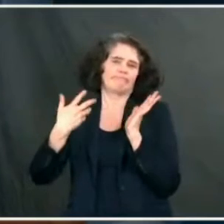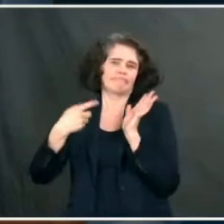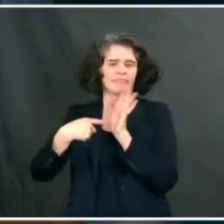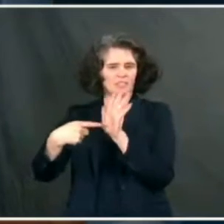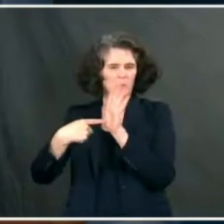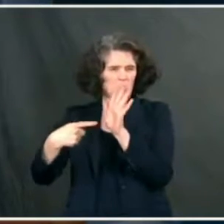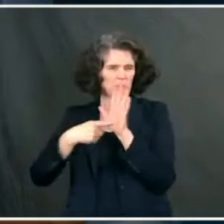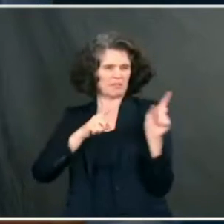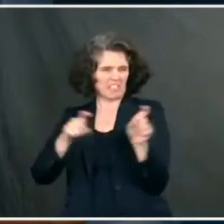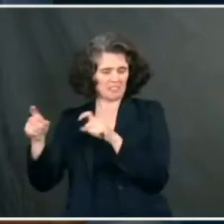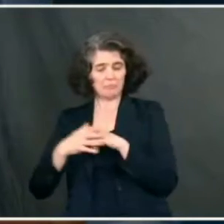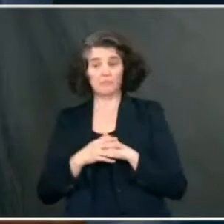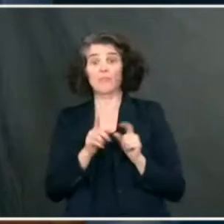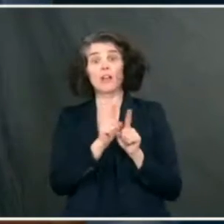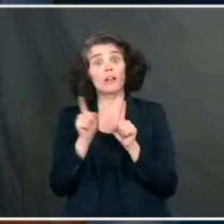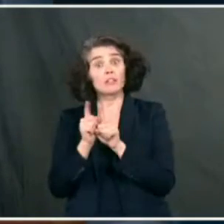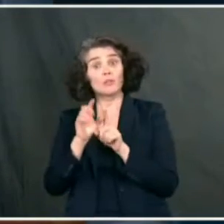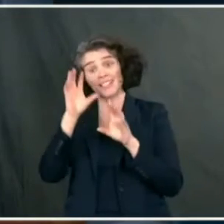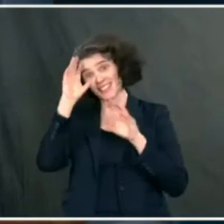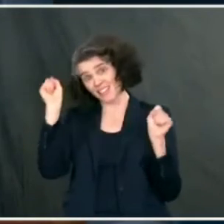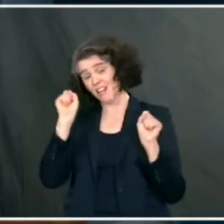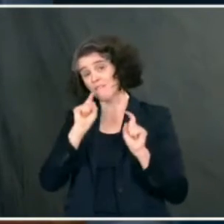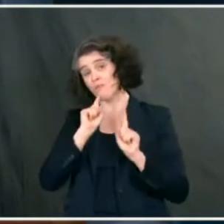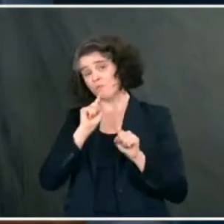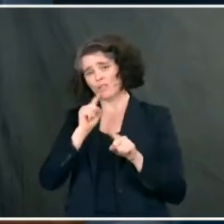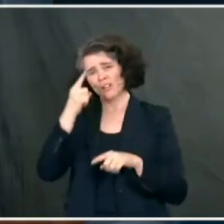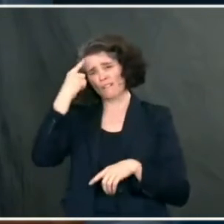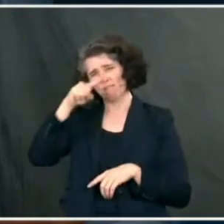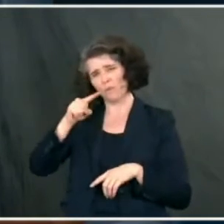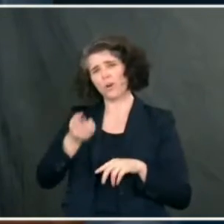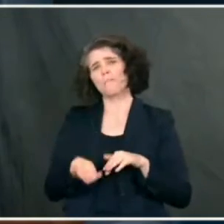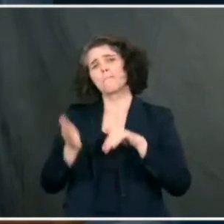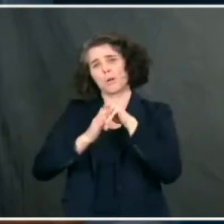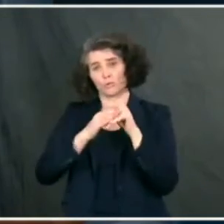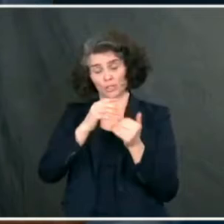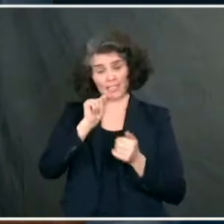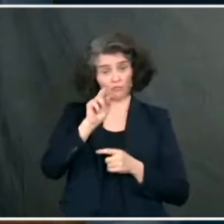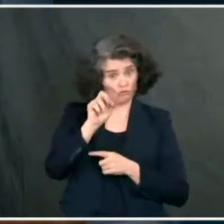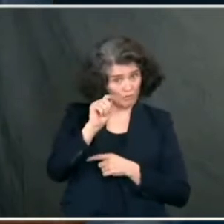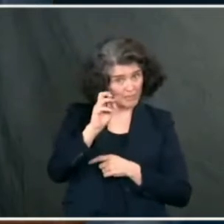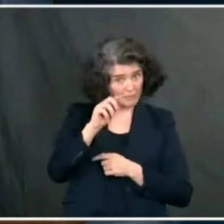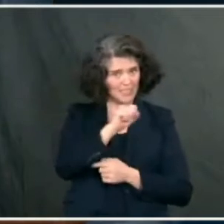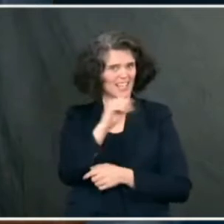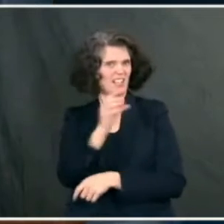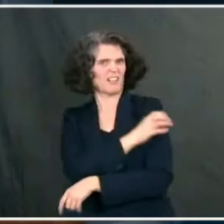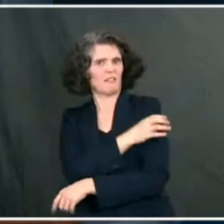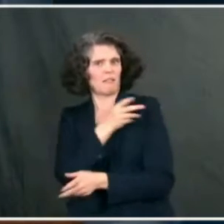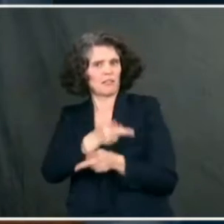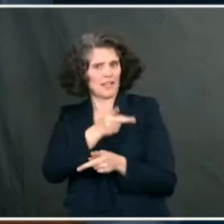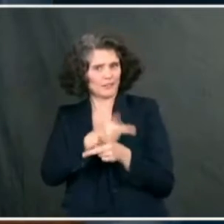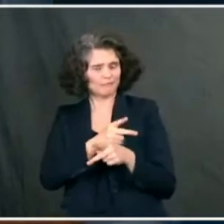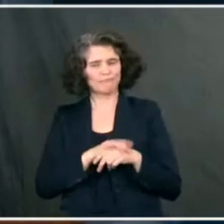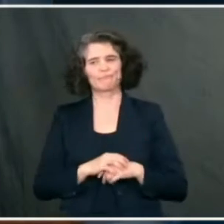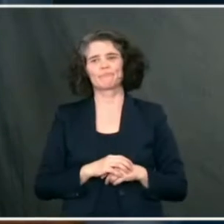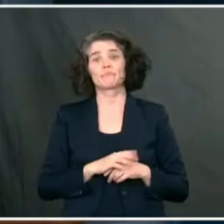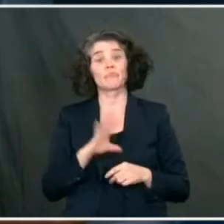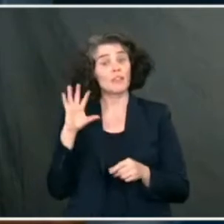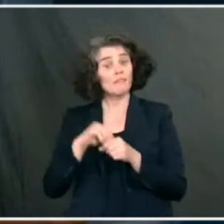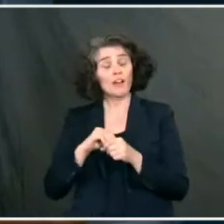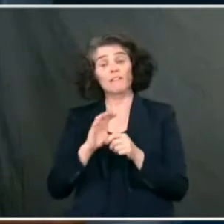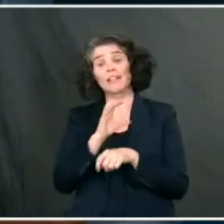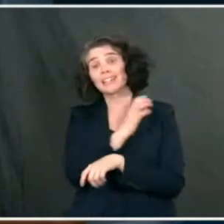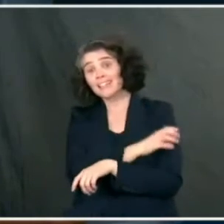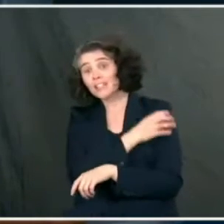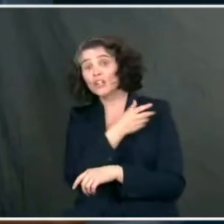to bolster access to COVID-19 treatments and clinical care. Establishing a comprehensive and coordinated preclinical drug